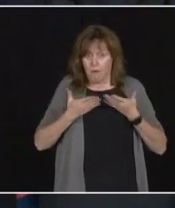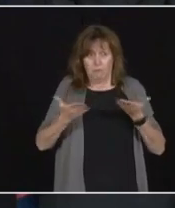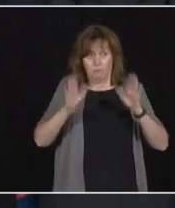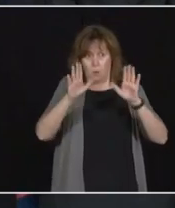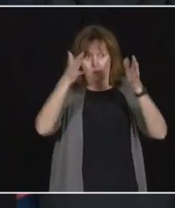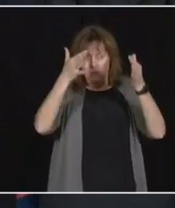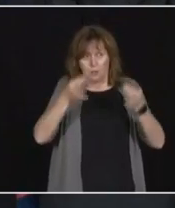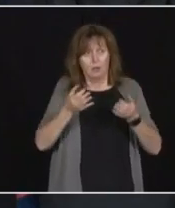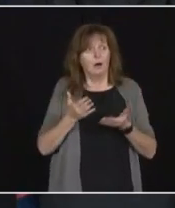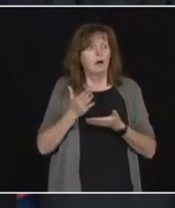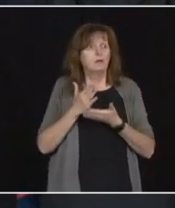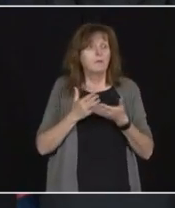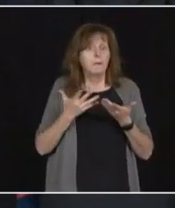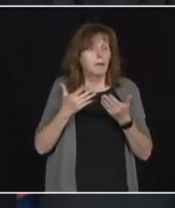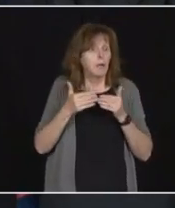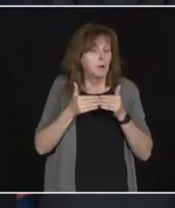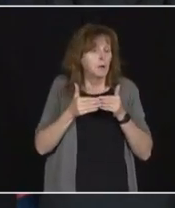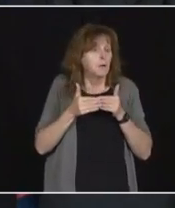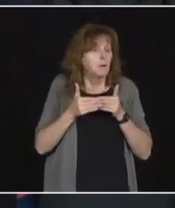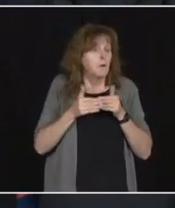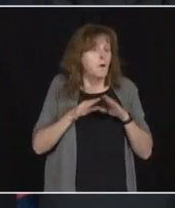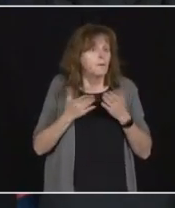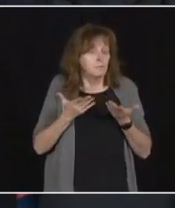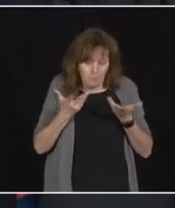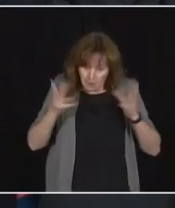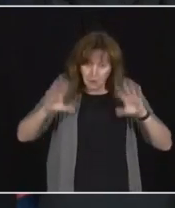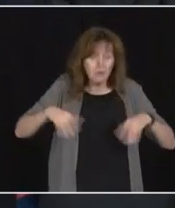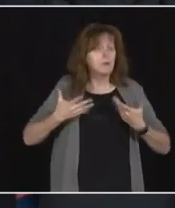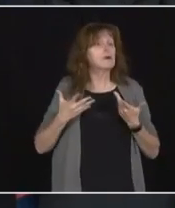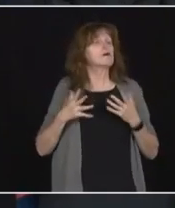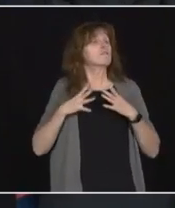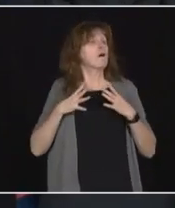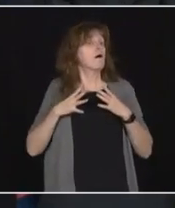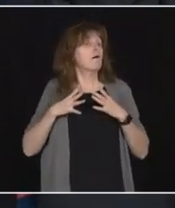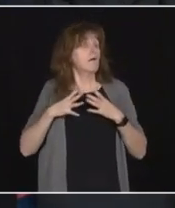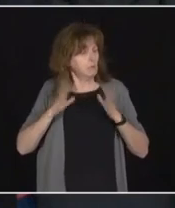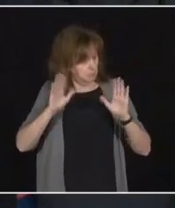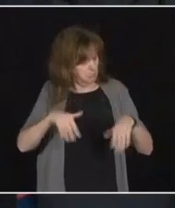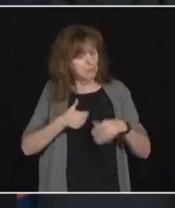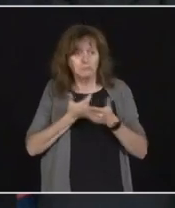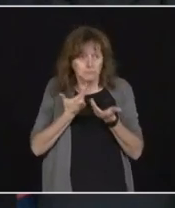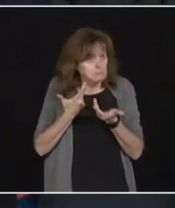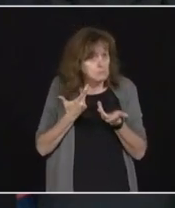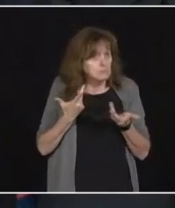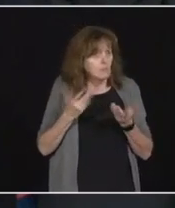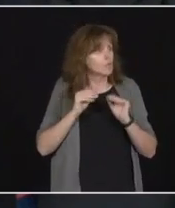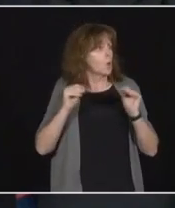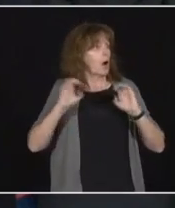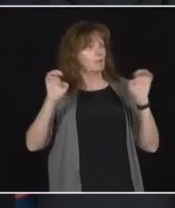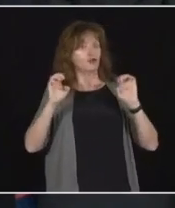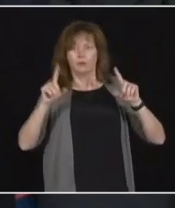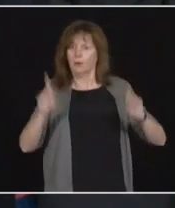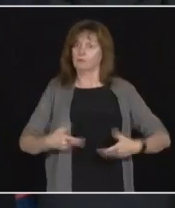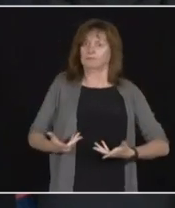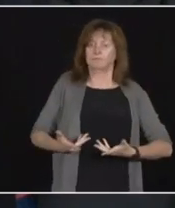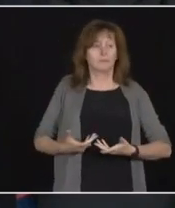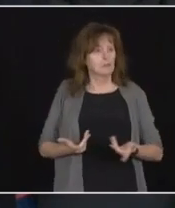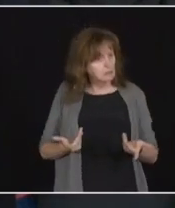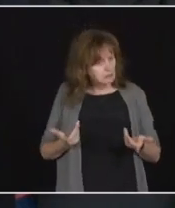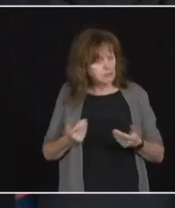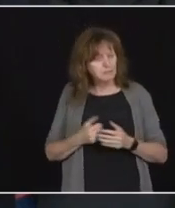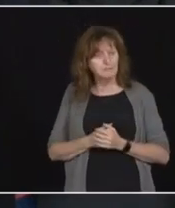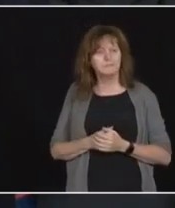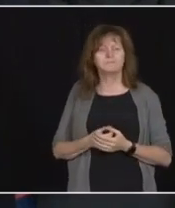can't. But again, there's no emergency for them to open up on this one certain time. Follow-up. Thank you, Premier. And